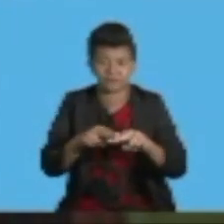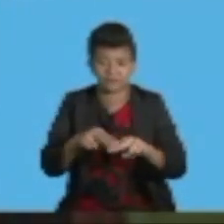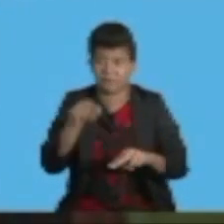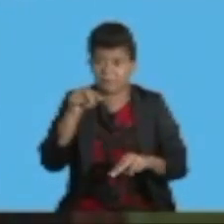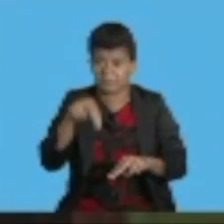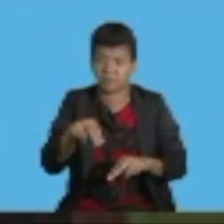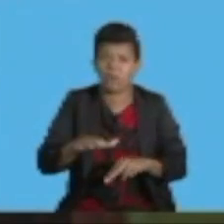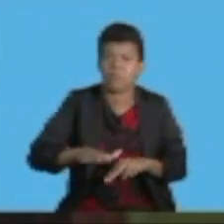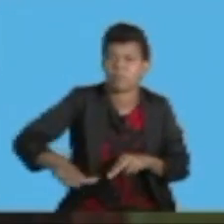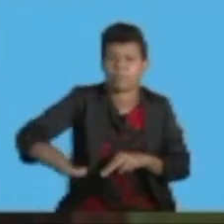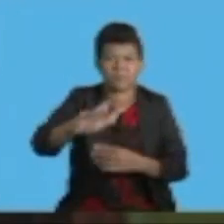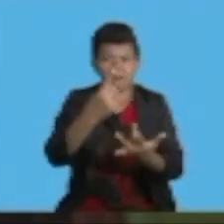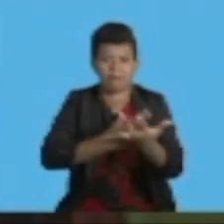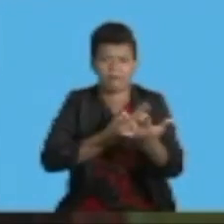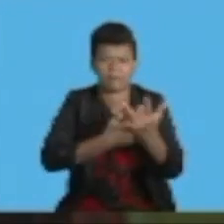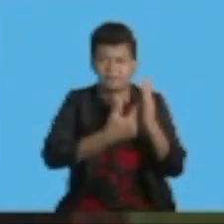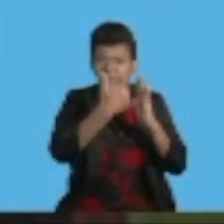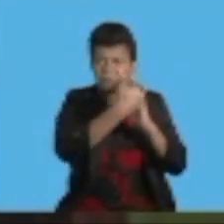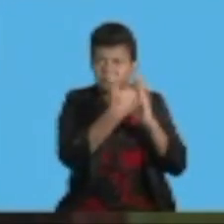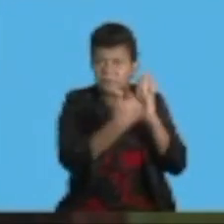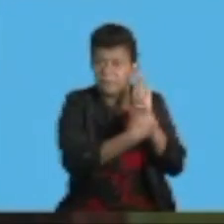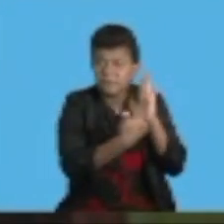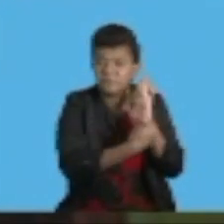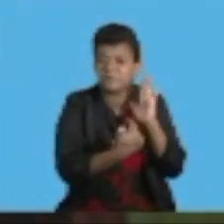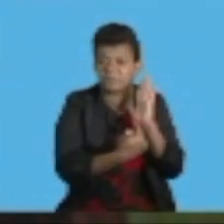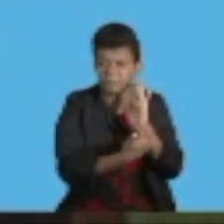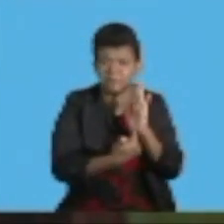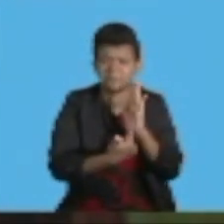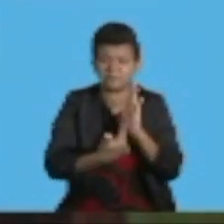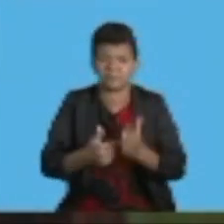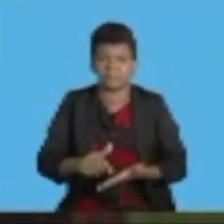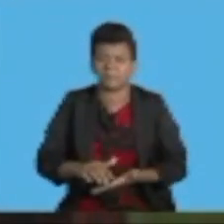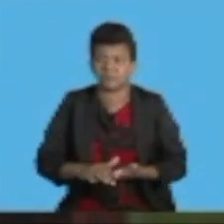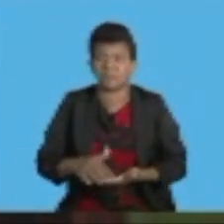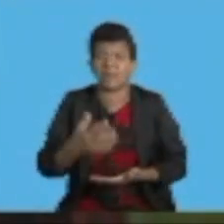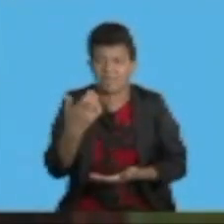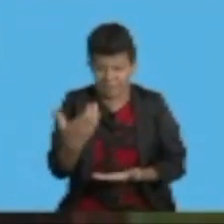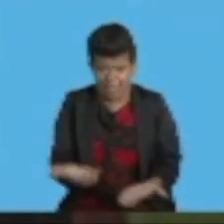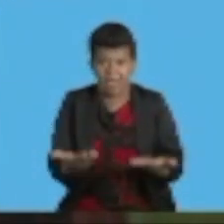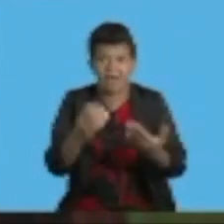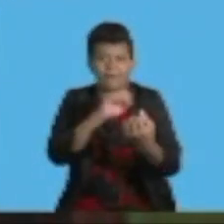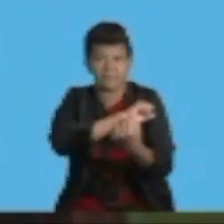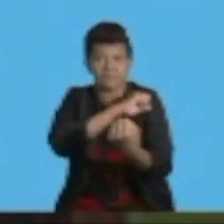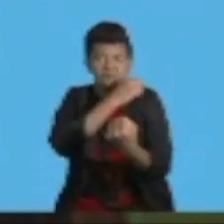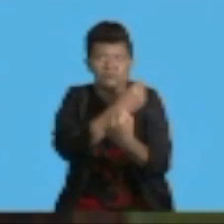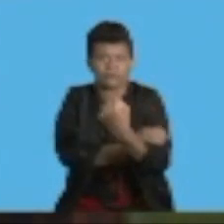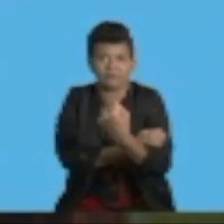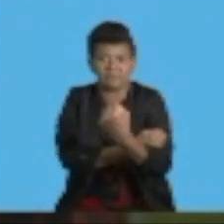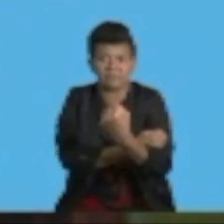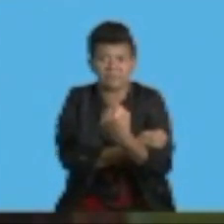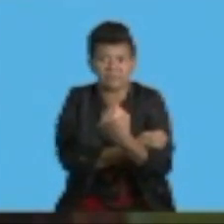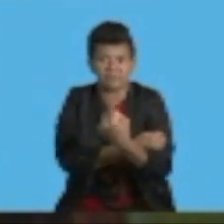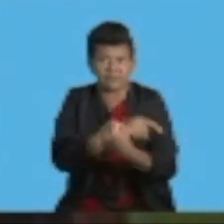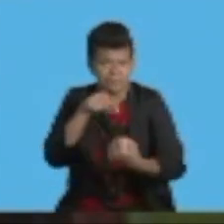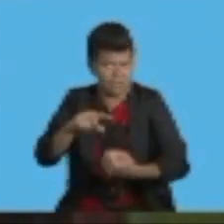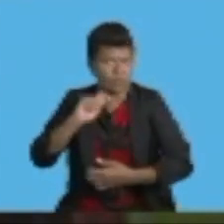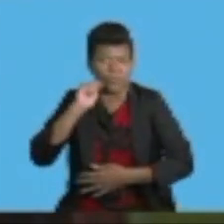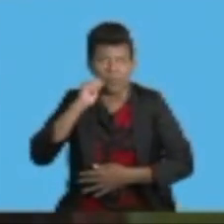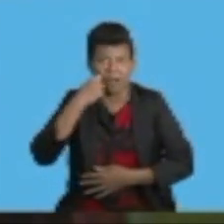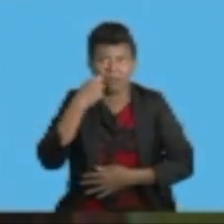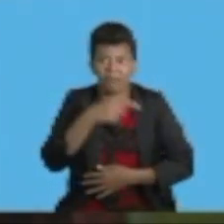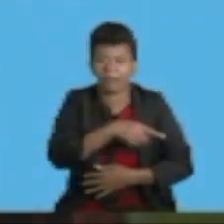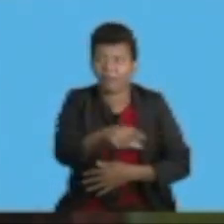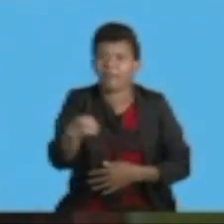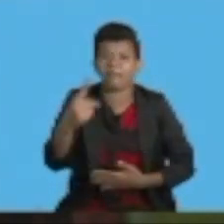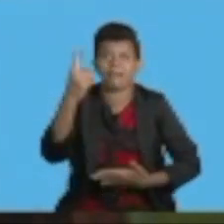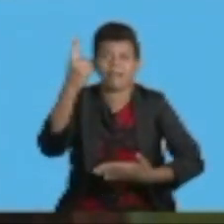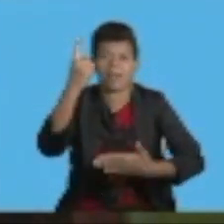investment-related agencies will be redefined and strengthened. This is actually being undertaken by